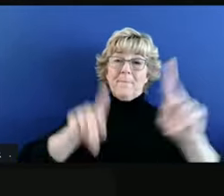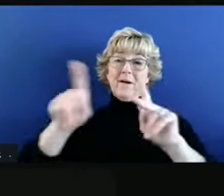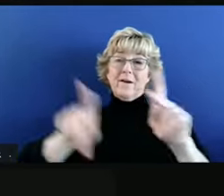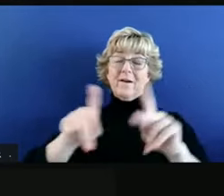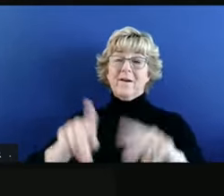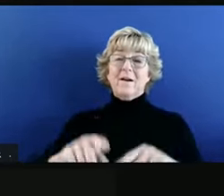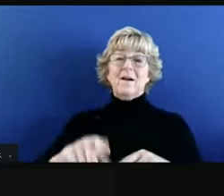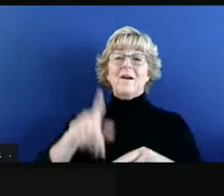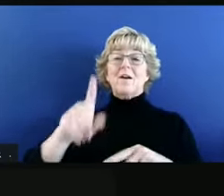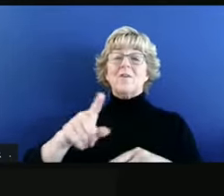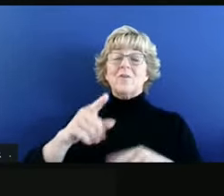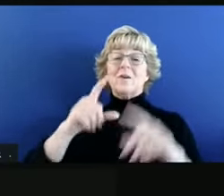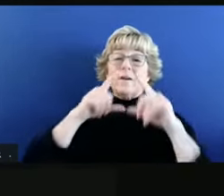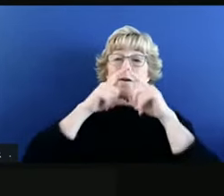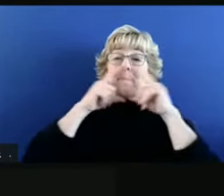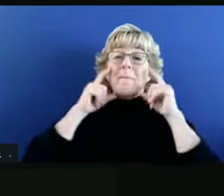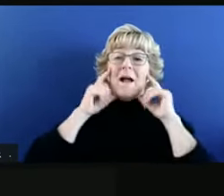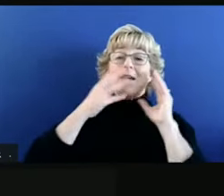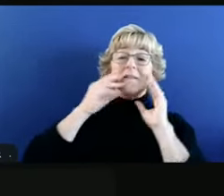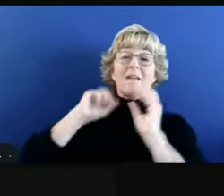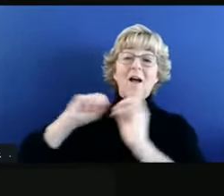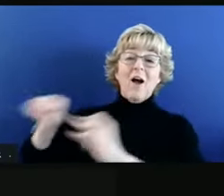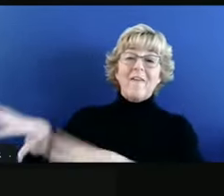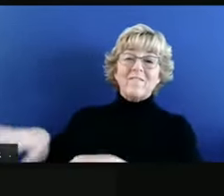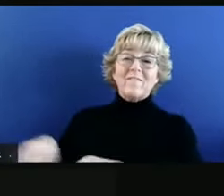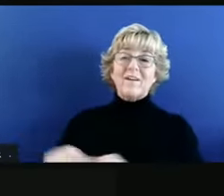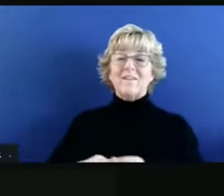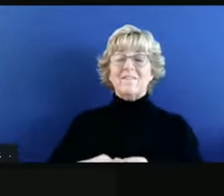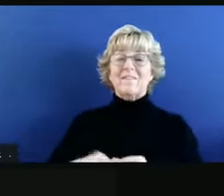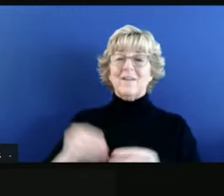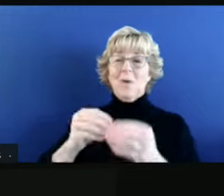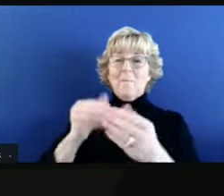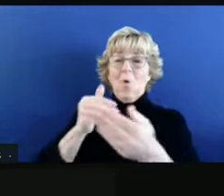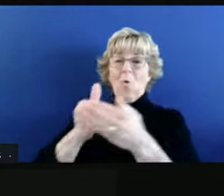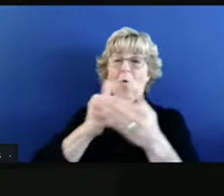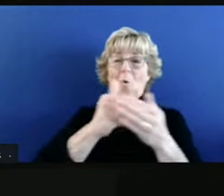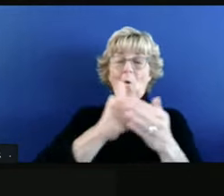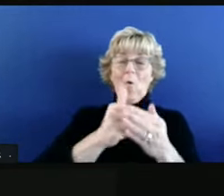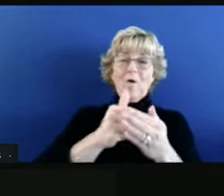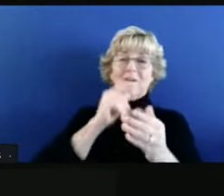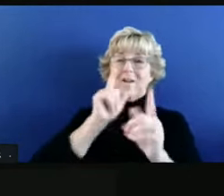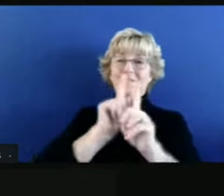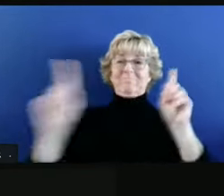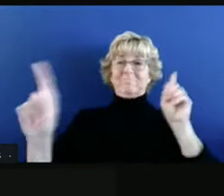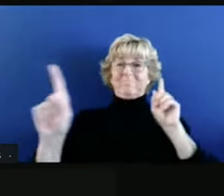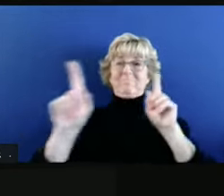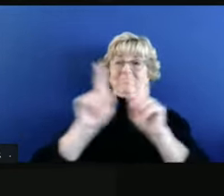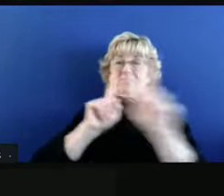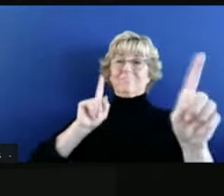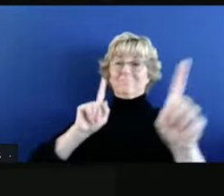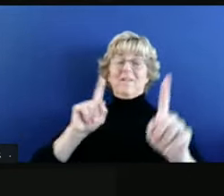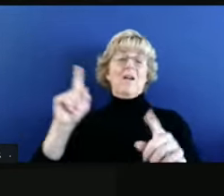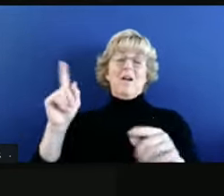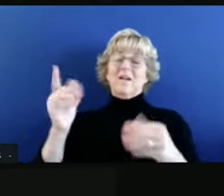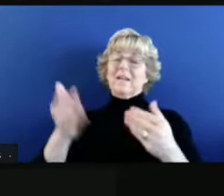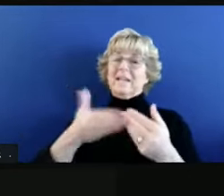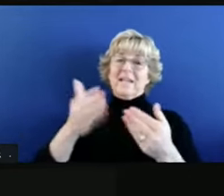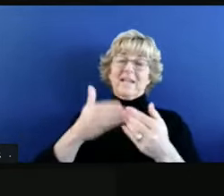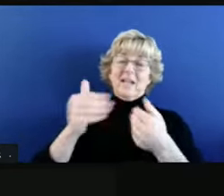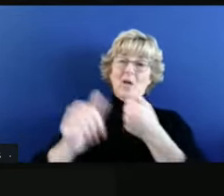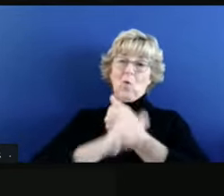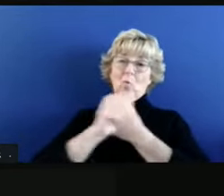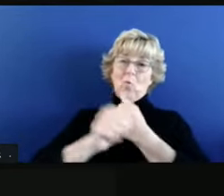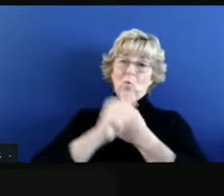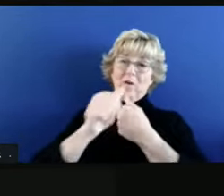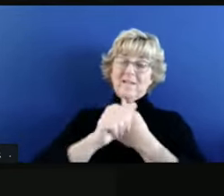your guard comes down, your mask comes off, you are closer than a few feet apart, there's a risk of transmission. And because